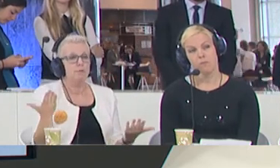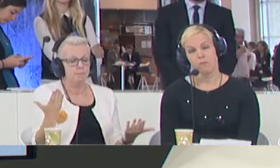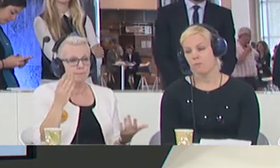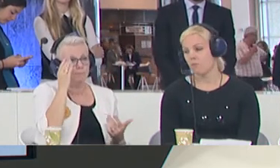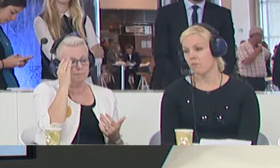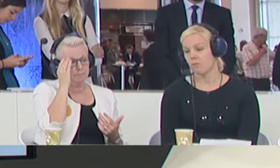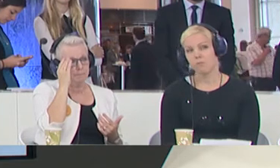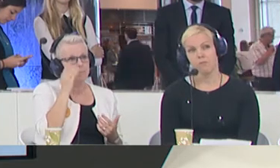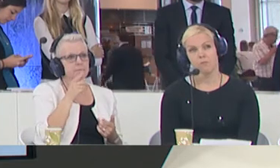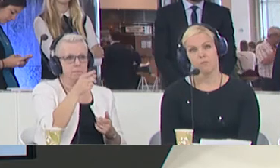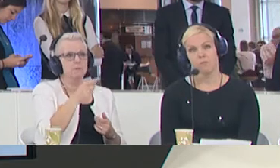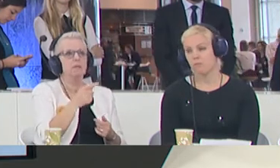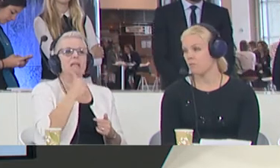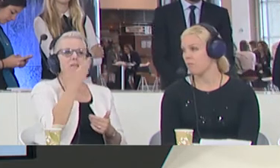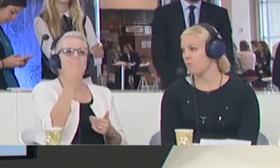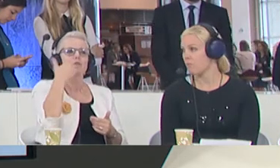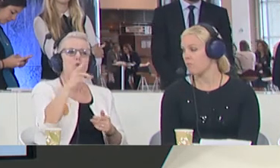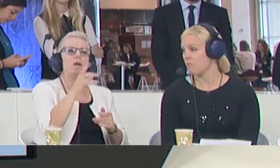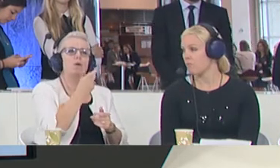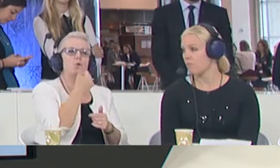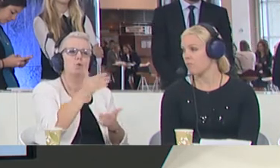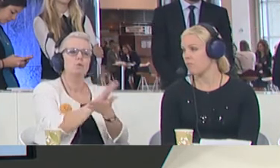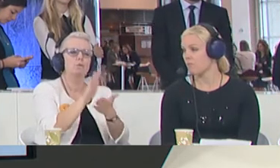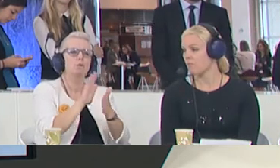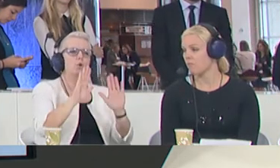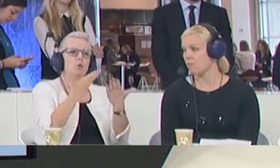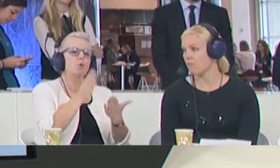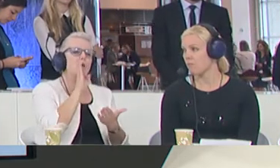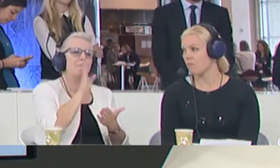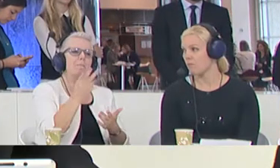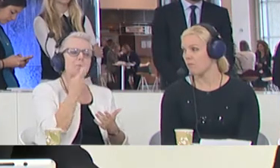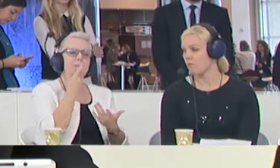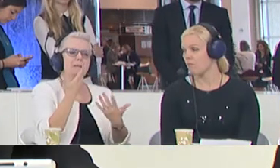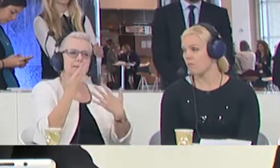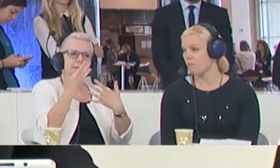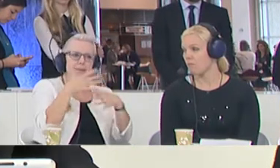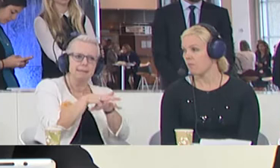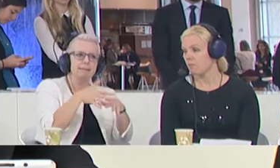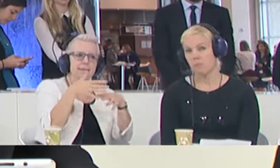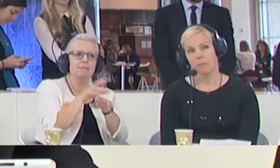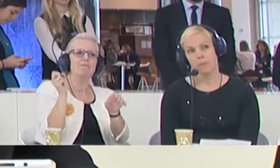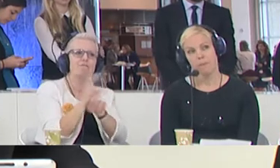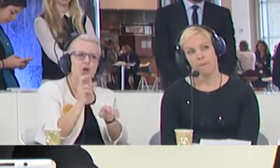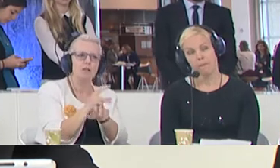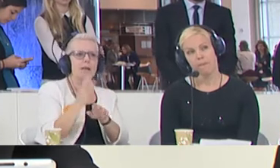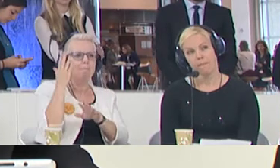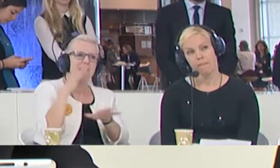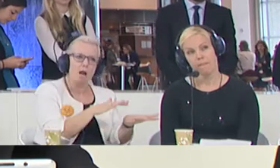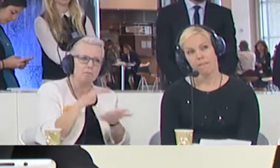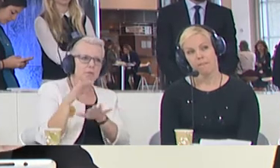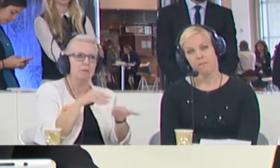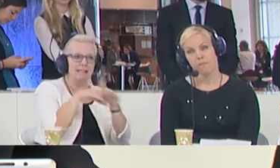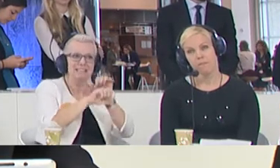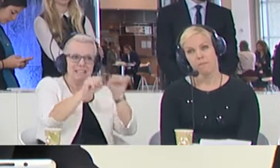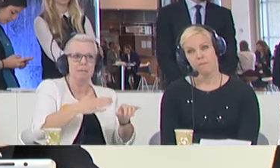you have given some good examples in the past about how Belgium has integrated refugees, migrants within the